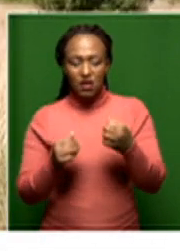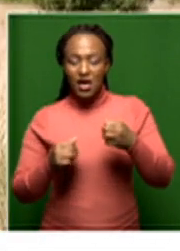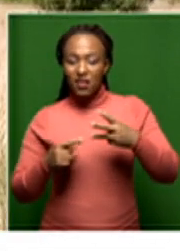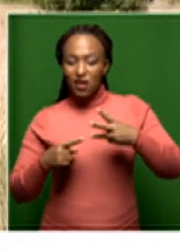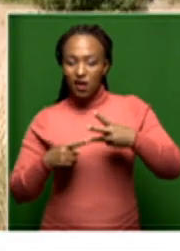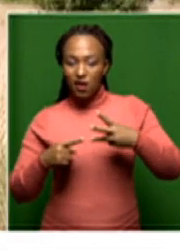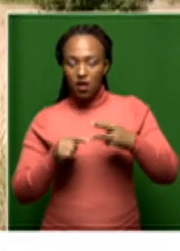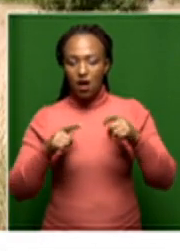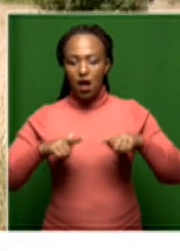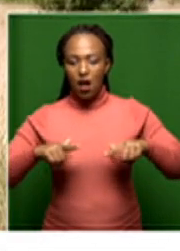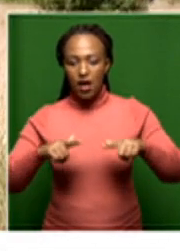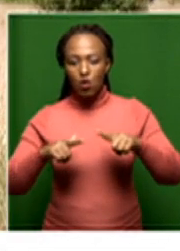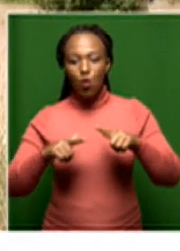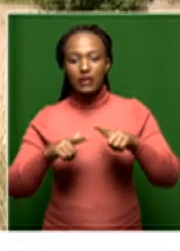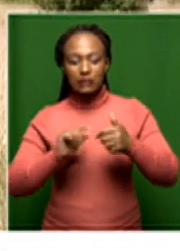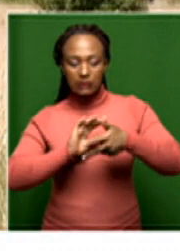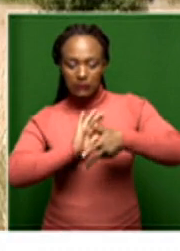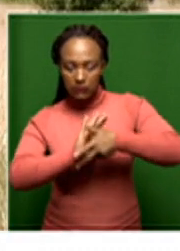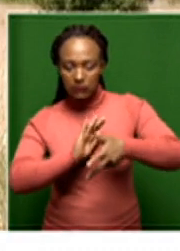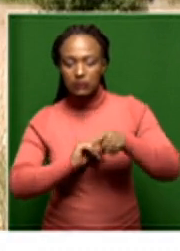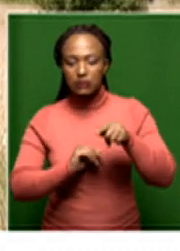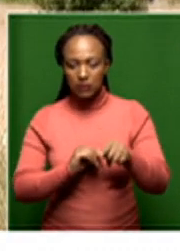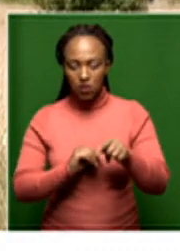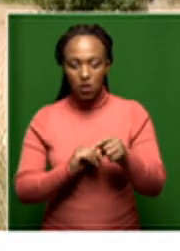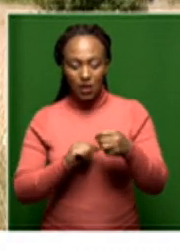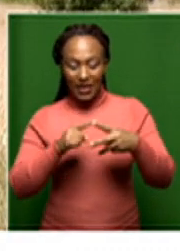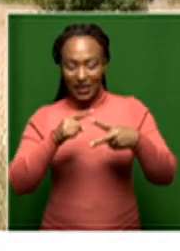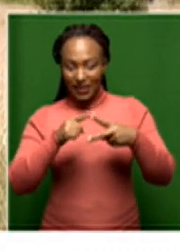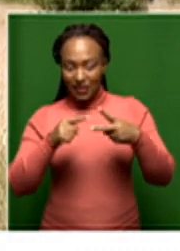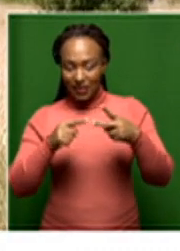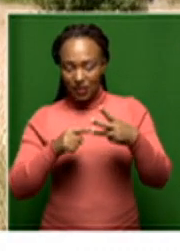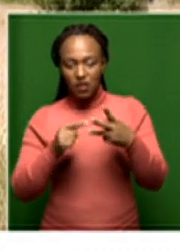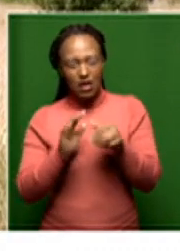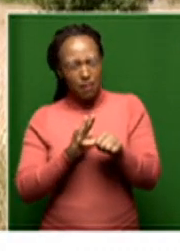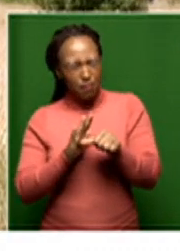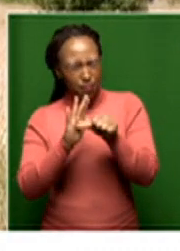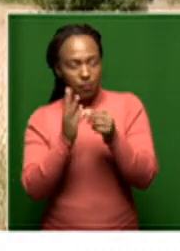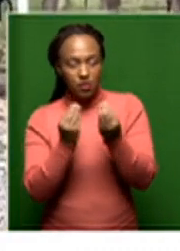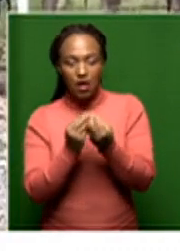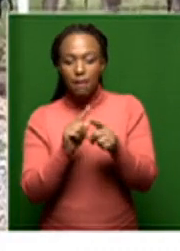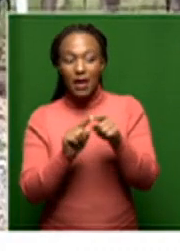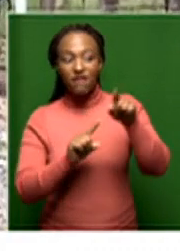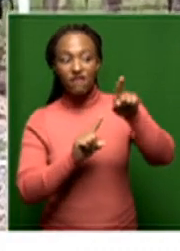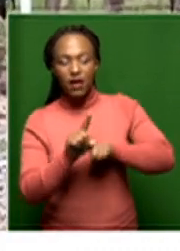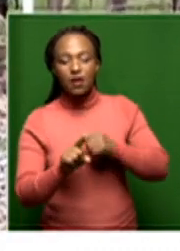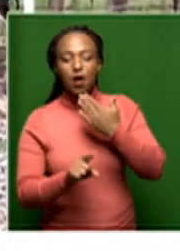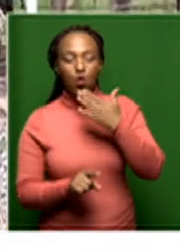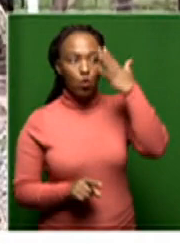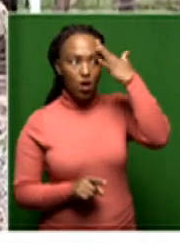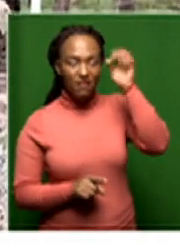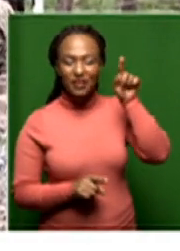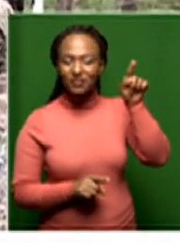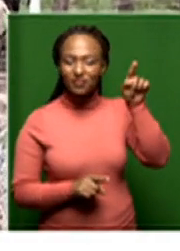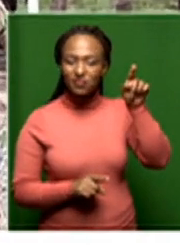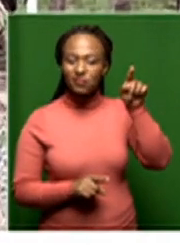land restitution, that's been one critical problem. It's been the failure of the state to carry